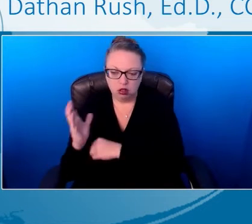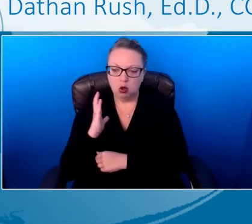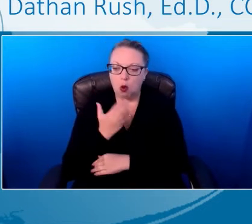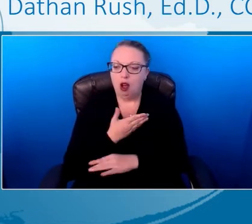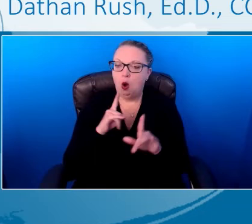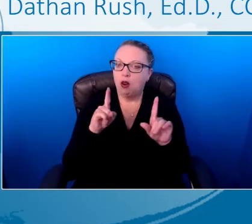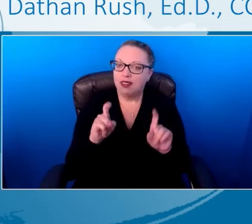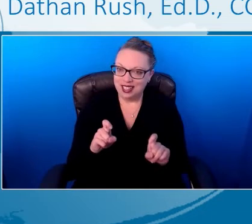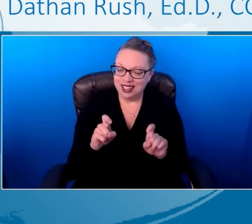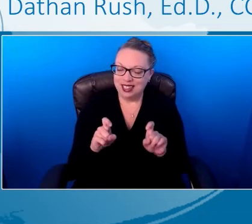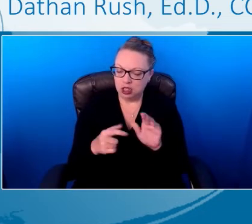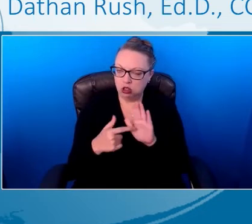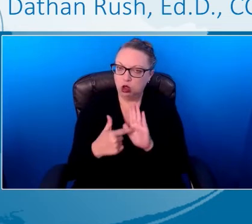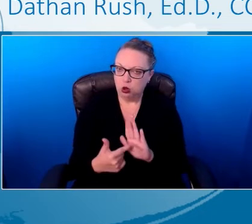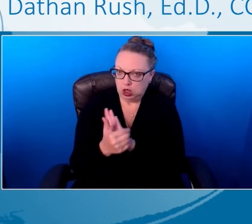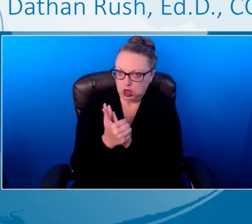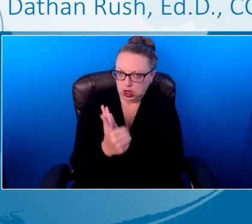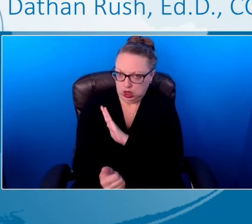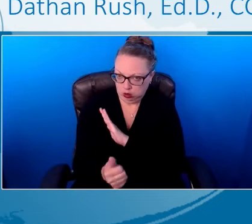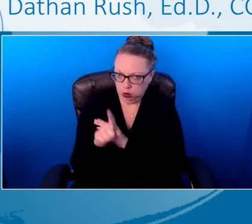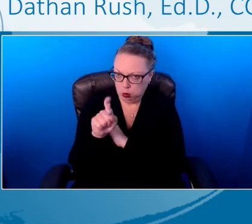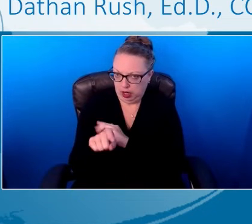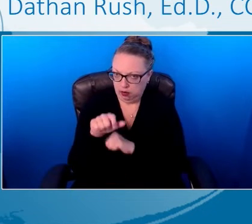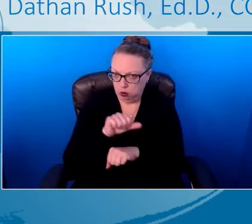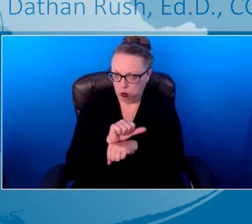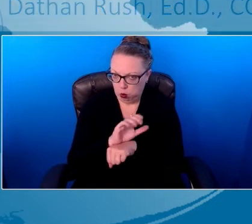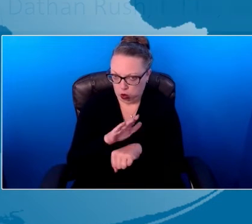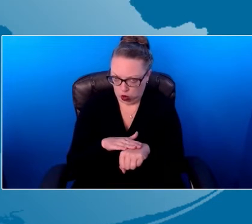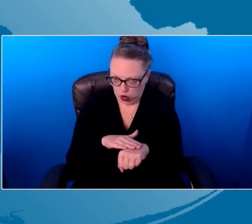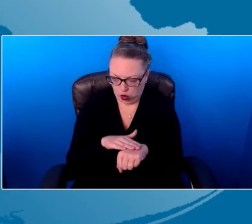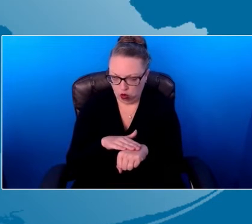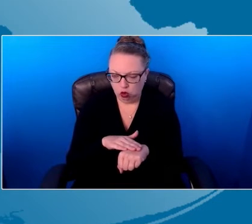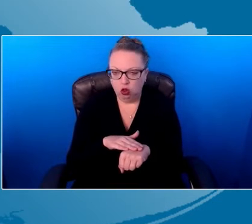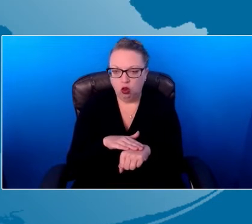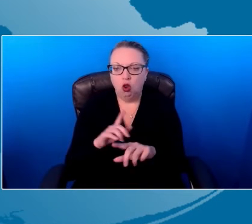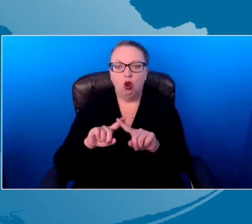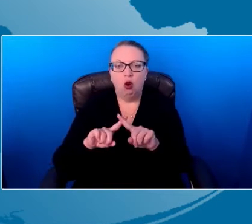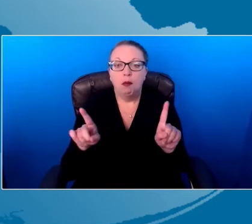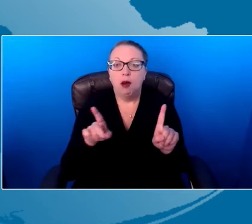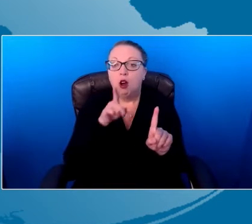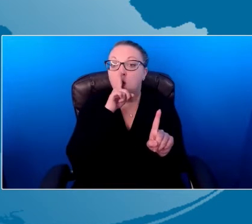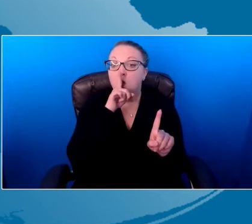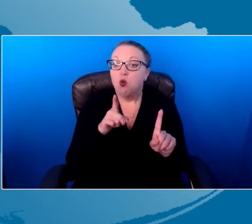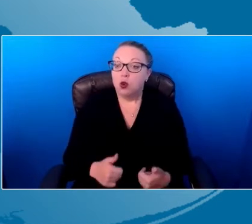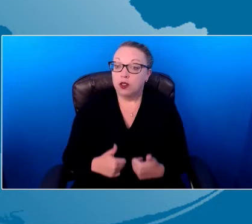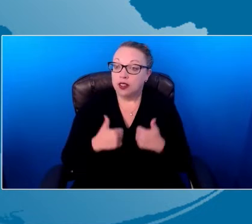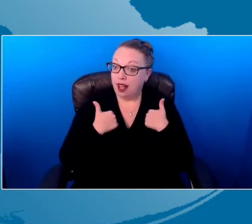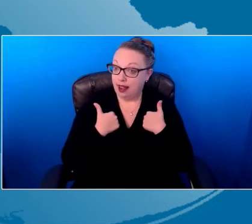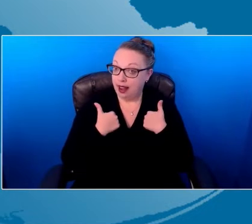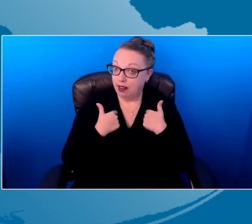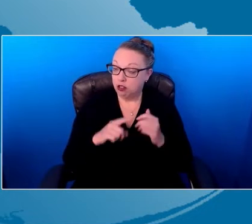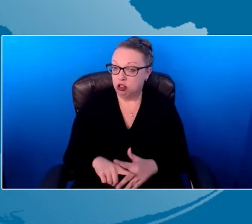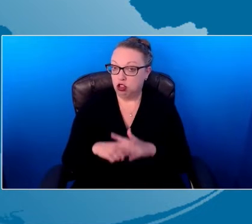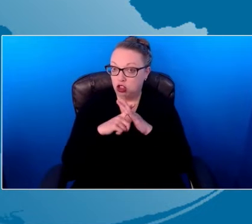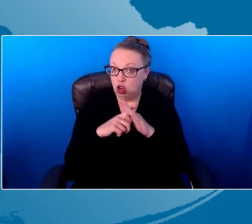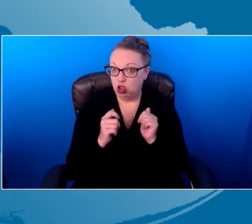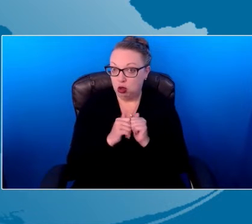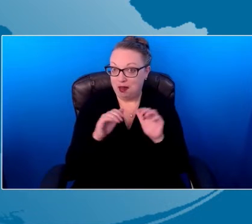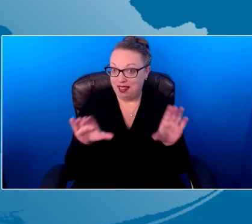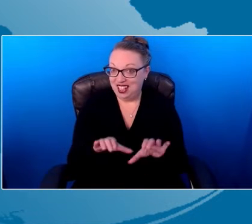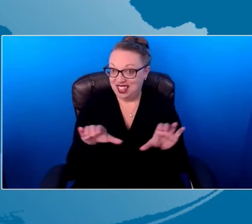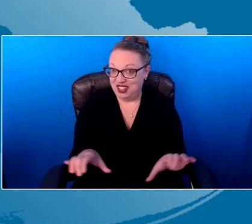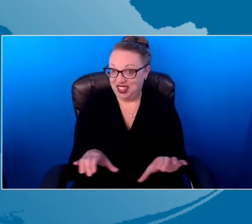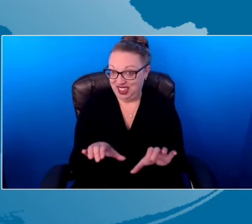yields skills that we need to work on with the child. But real life starts with the activities. So what are the